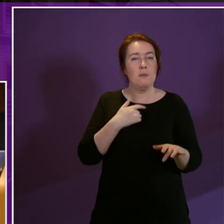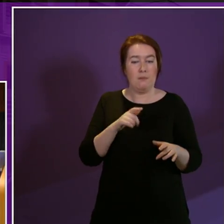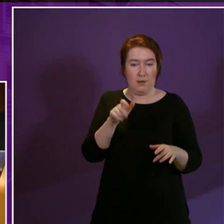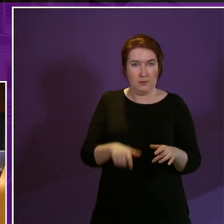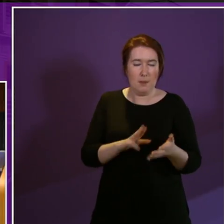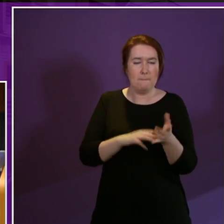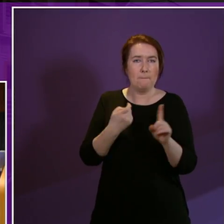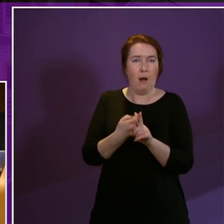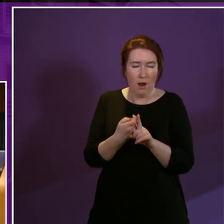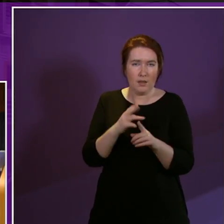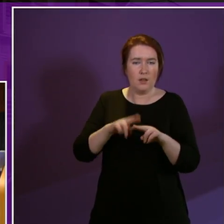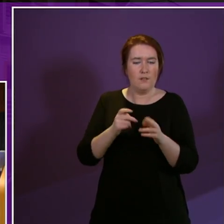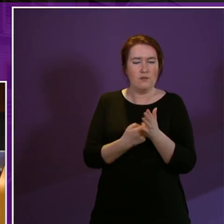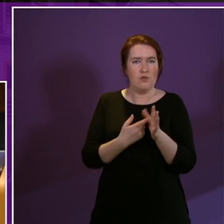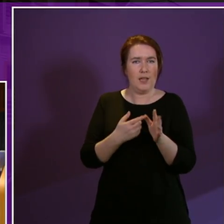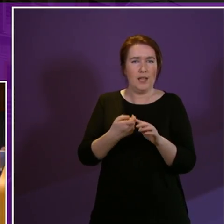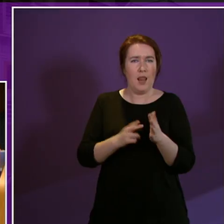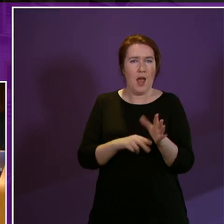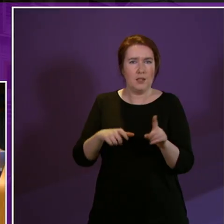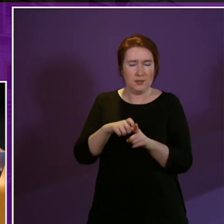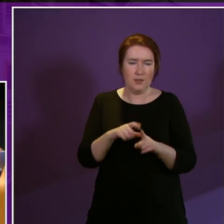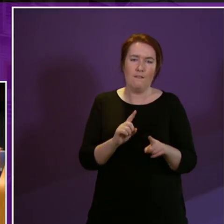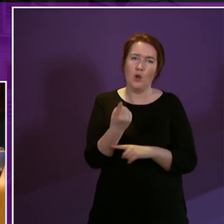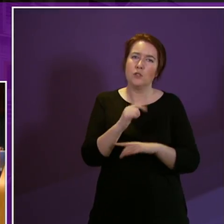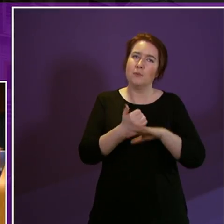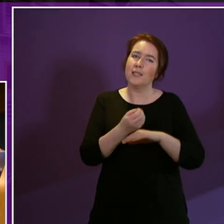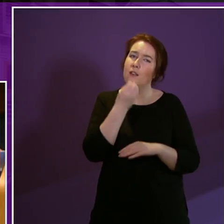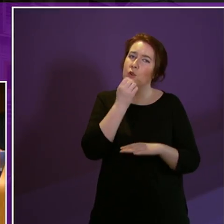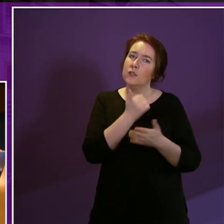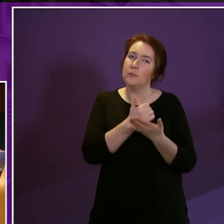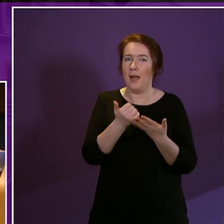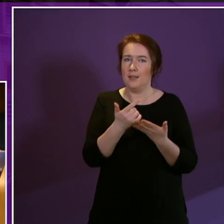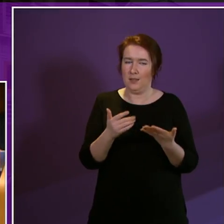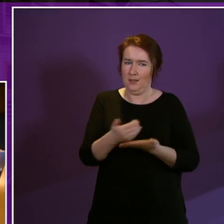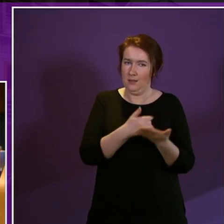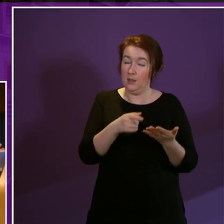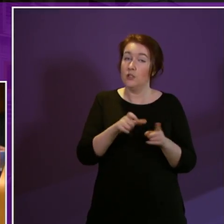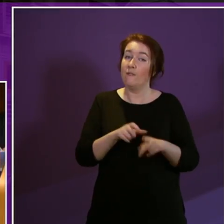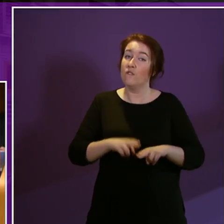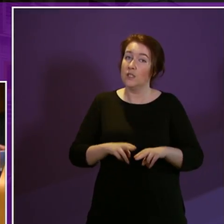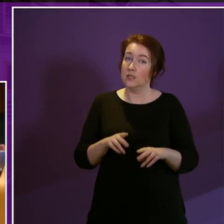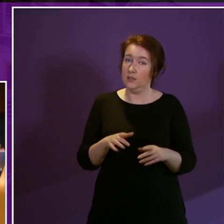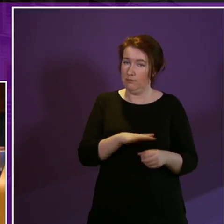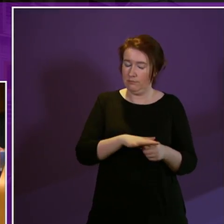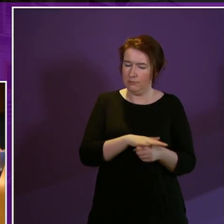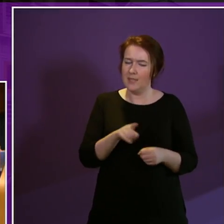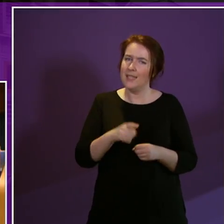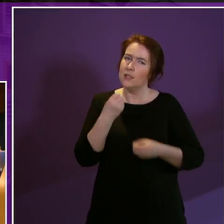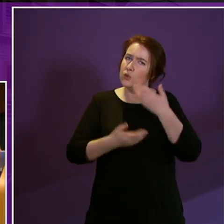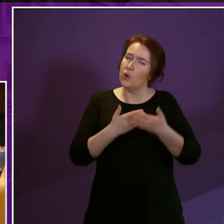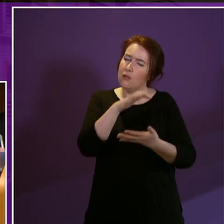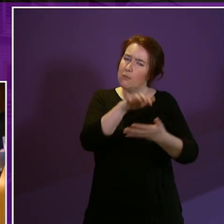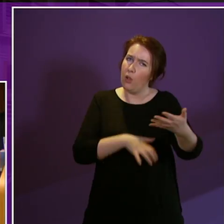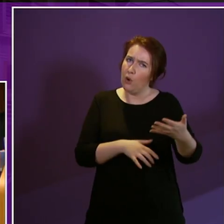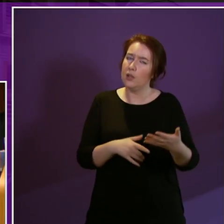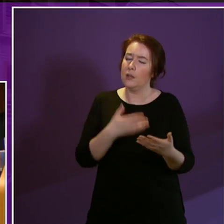Franklin who operates the First Base Food Bank in Dumfries he told the story in his blog of a